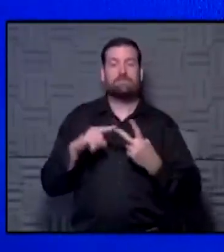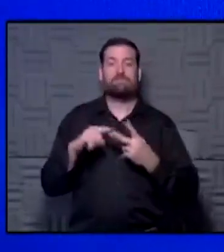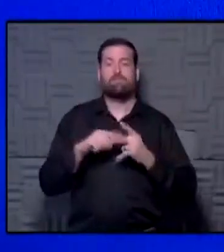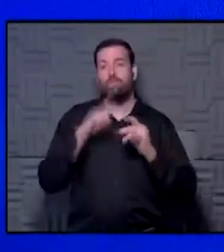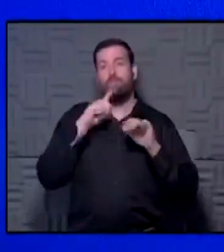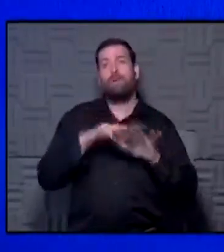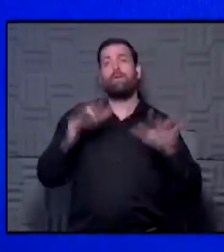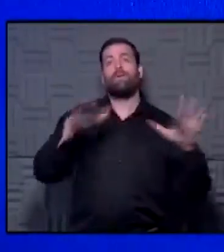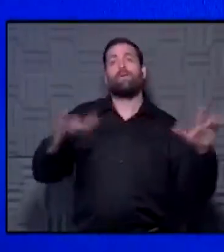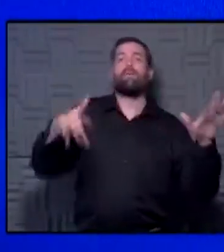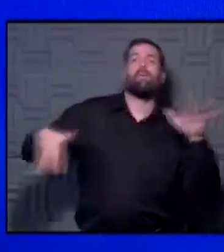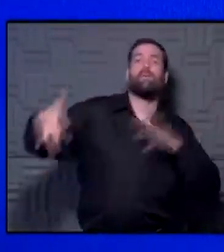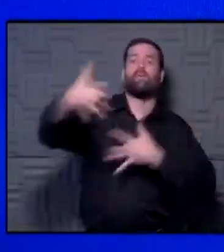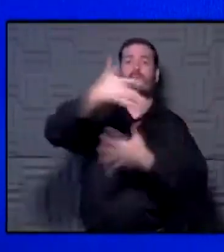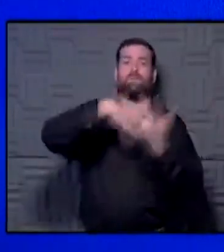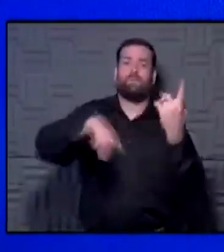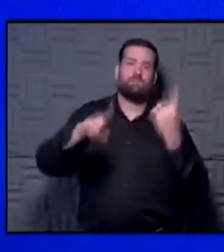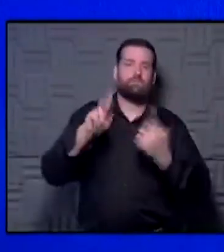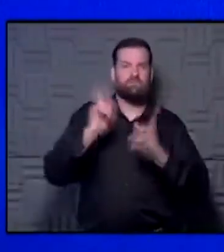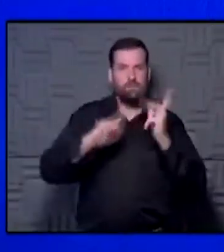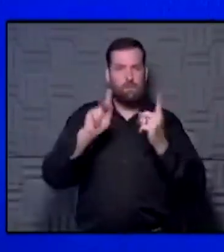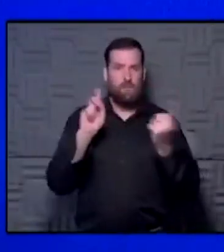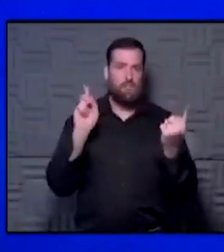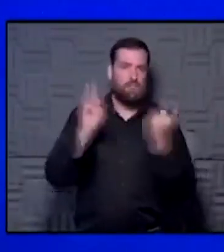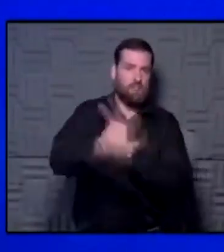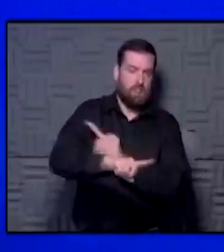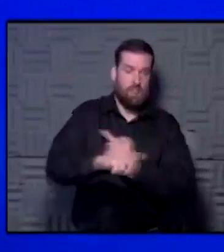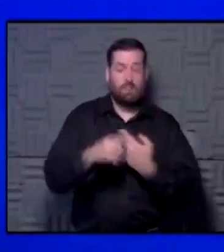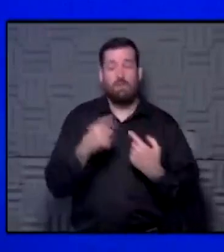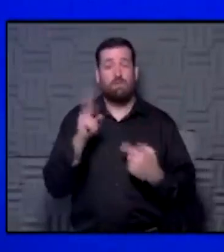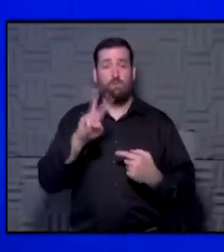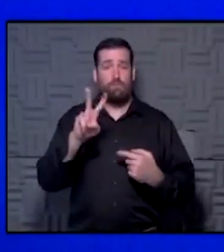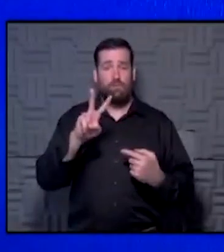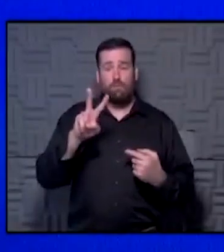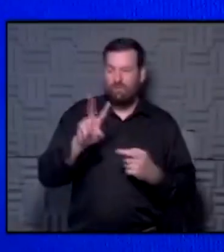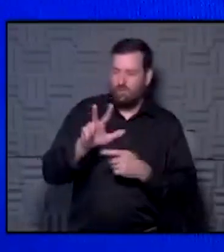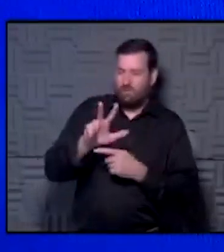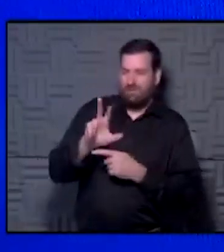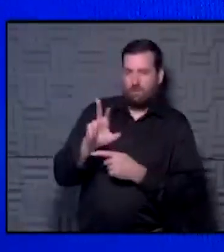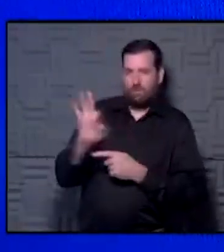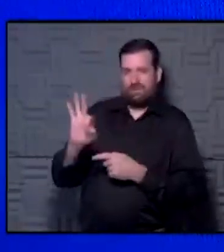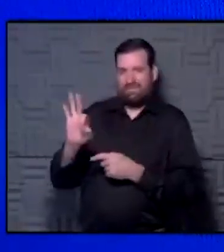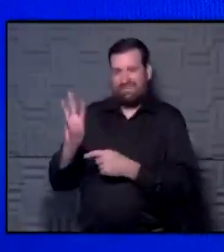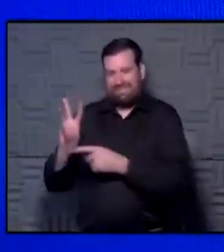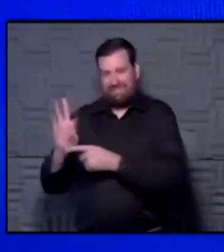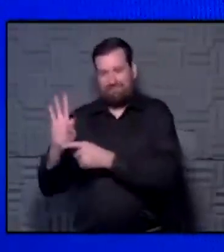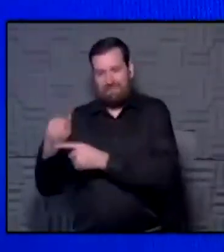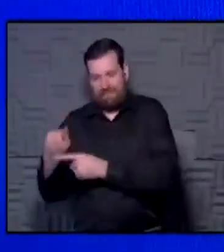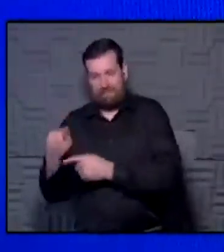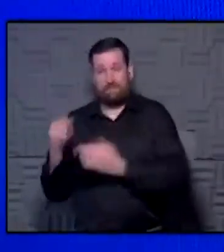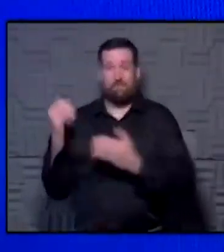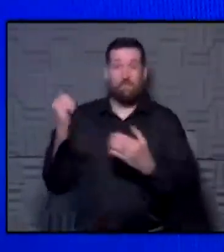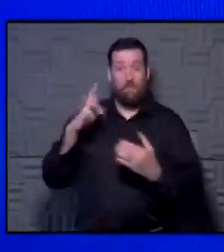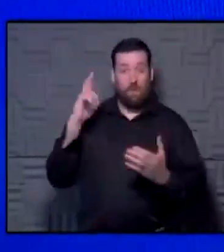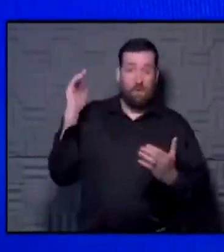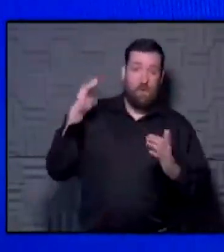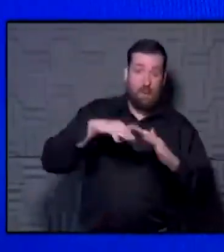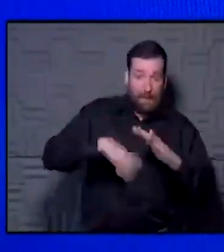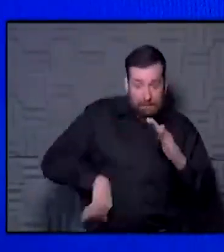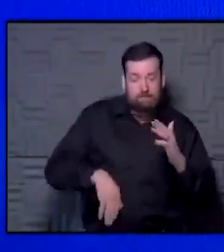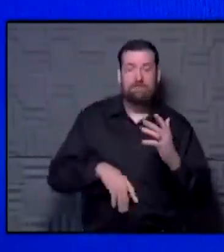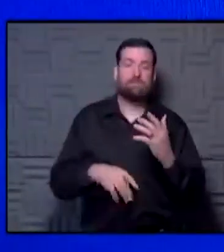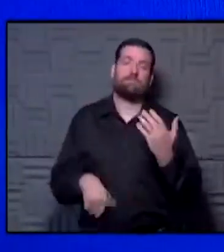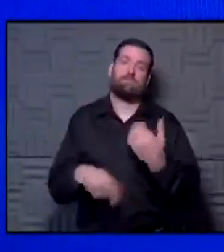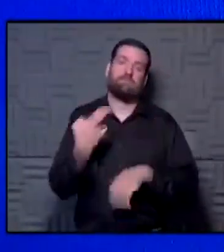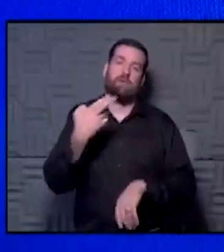virus into around you, and then people come in contact with your cloud. And if they're within three to six feet especially, then that's going to, or closer, then that's going to put them at higher